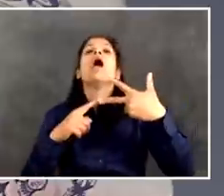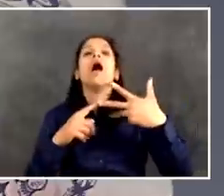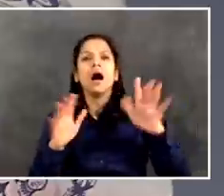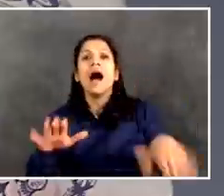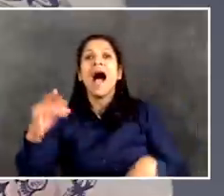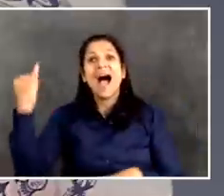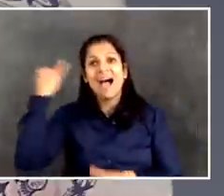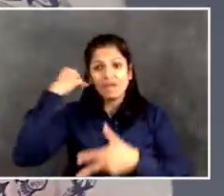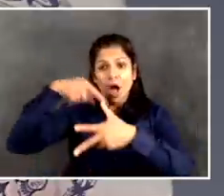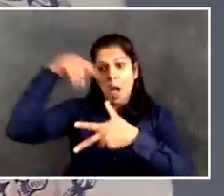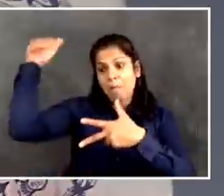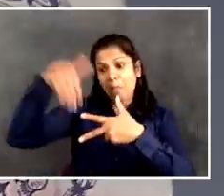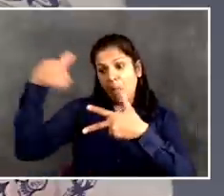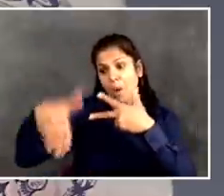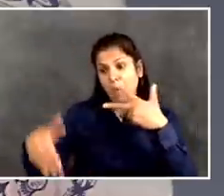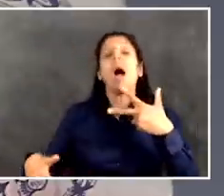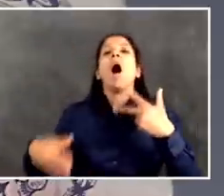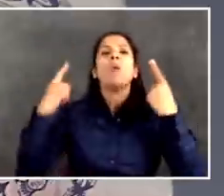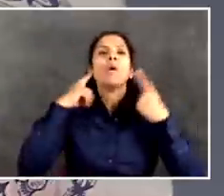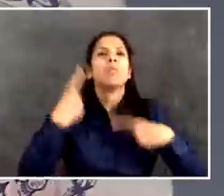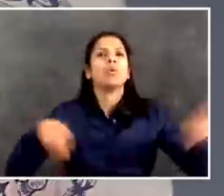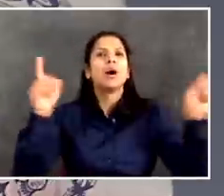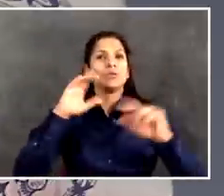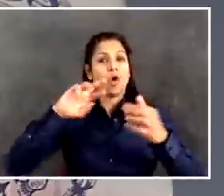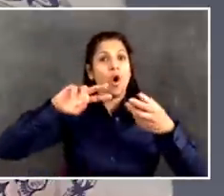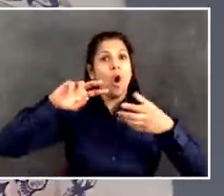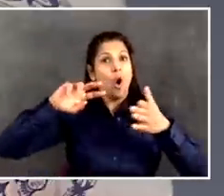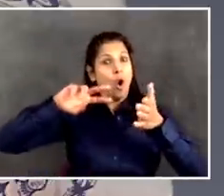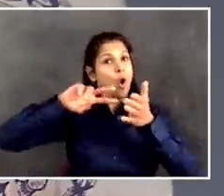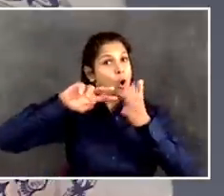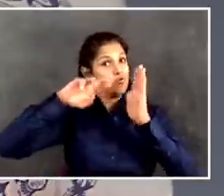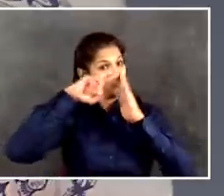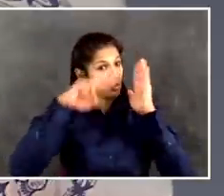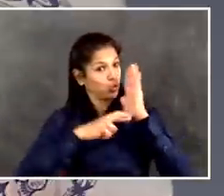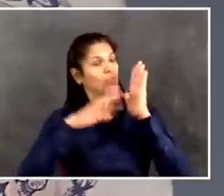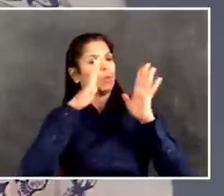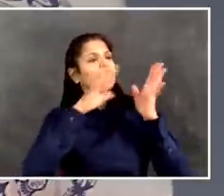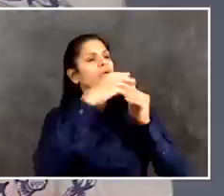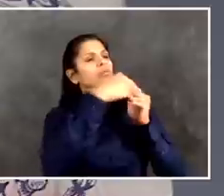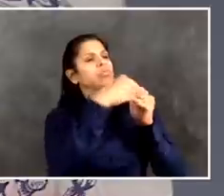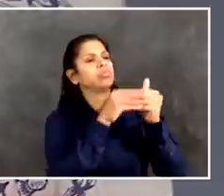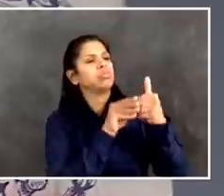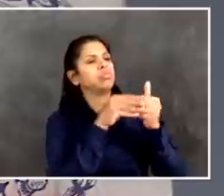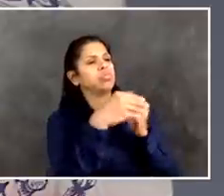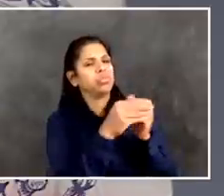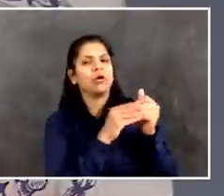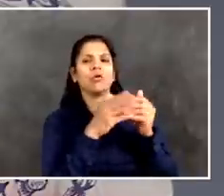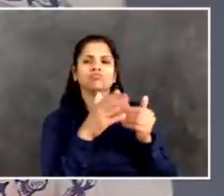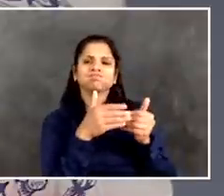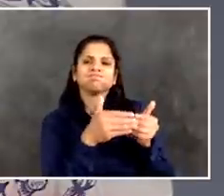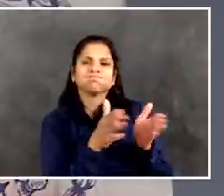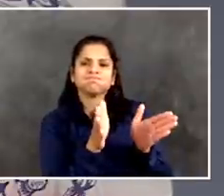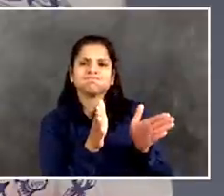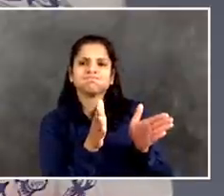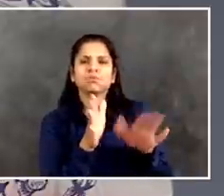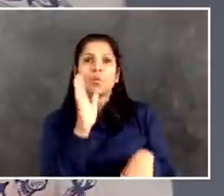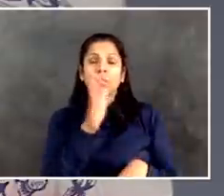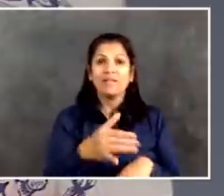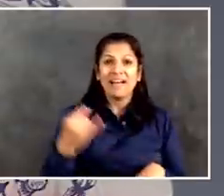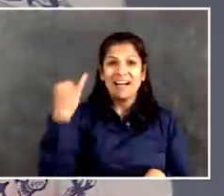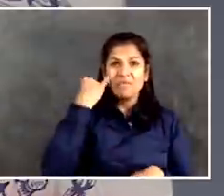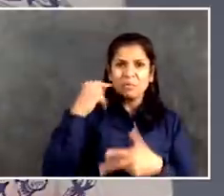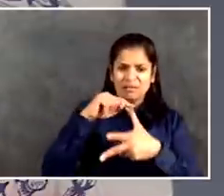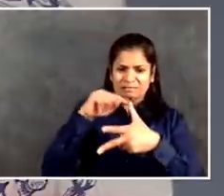up. If they don't go in the right direction, it tells us the opposite. If at some point we saw a resurgence, of course we would have to come up with even tighter